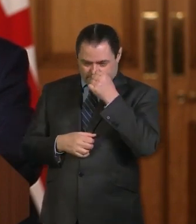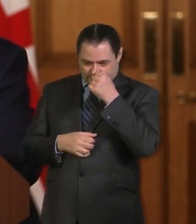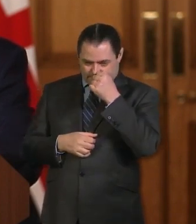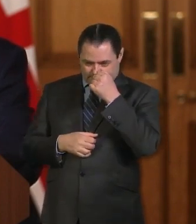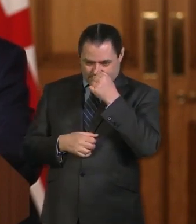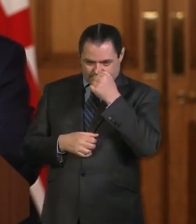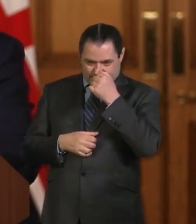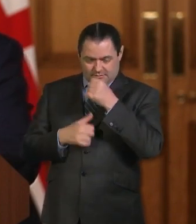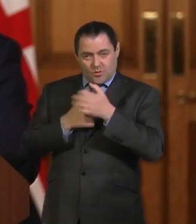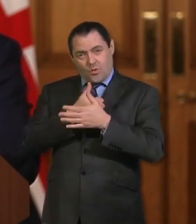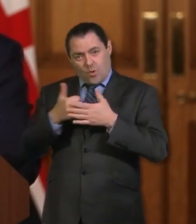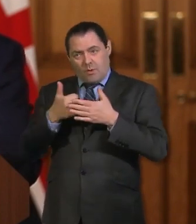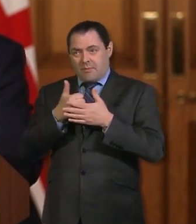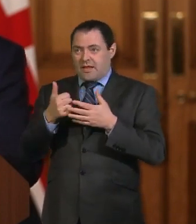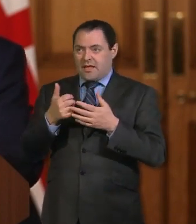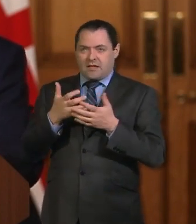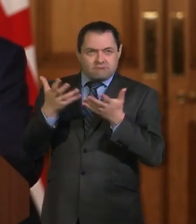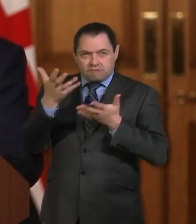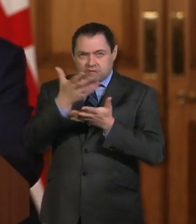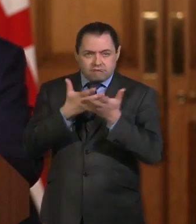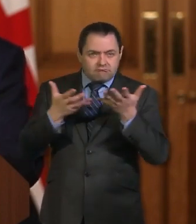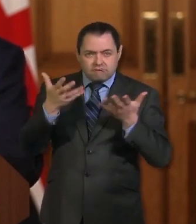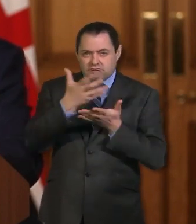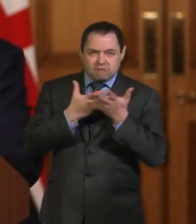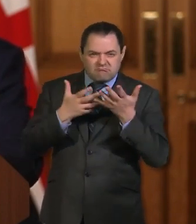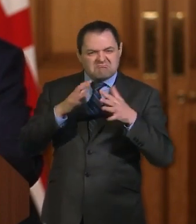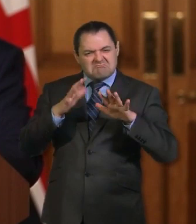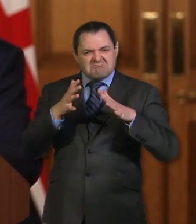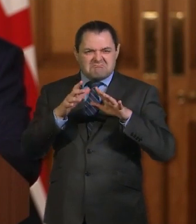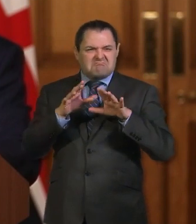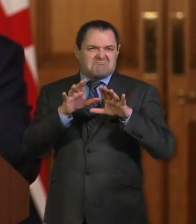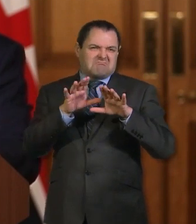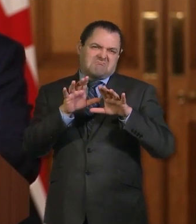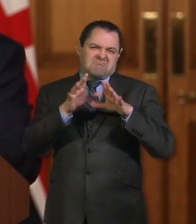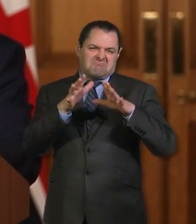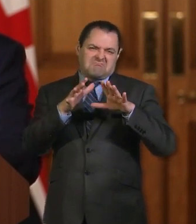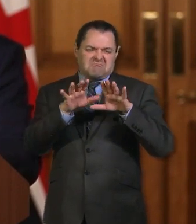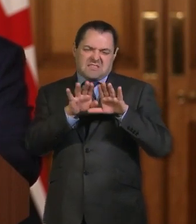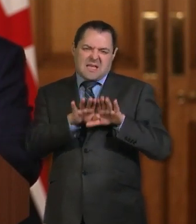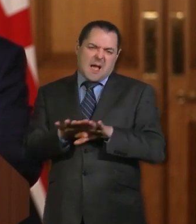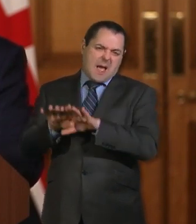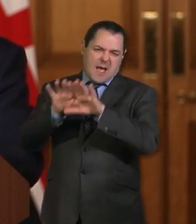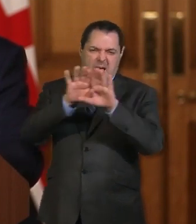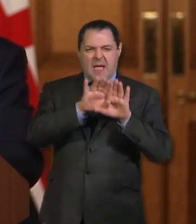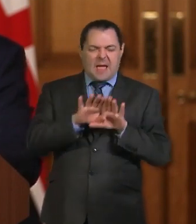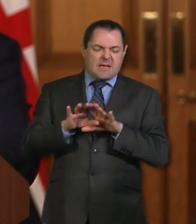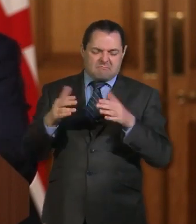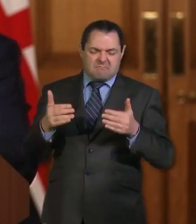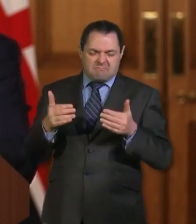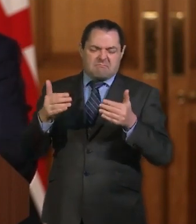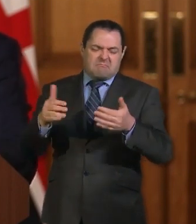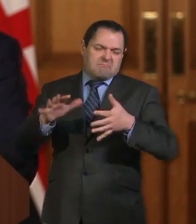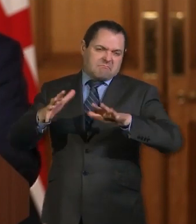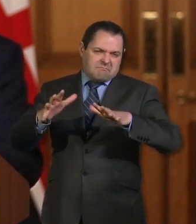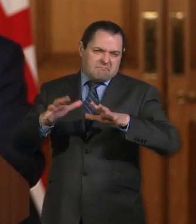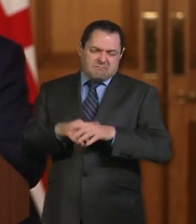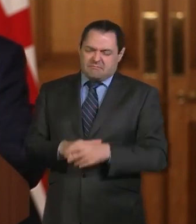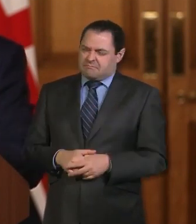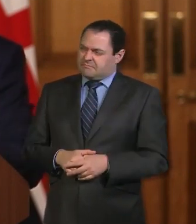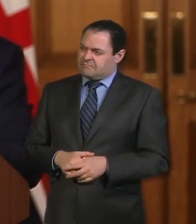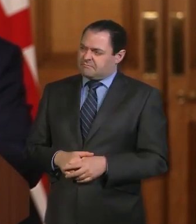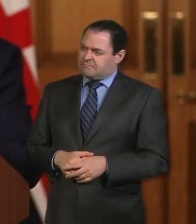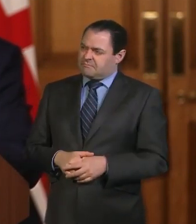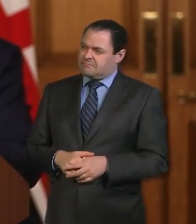discussion, typically the nations decide to move together at roughly the same time on these things or at least a few days